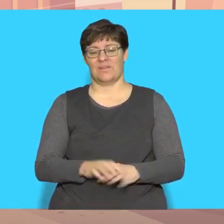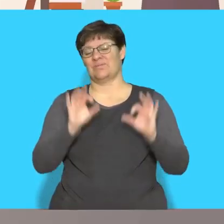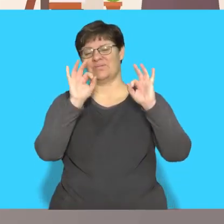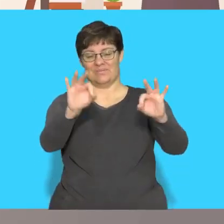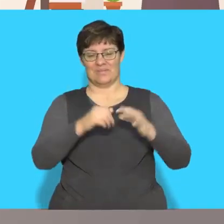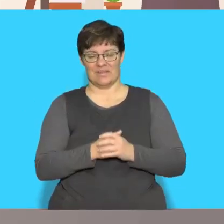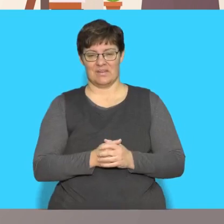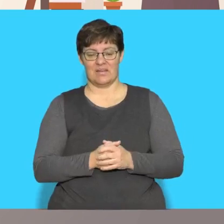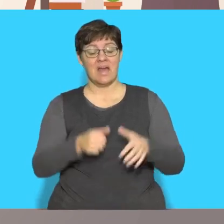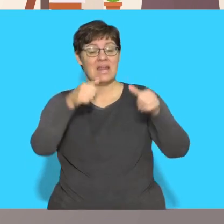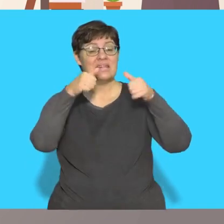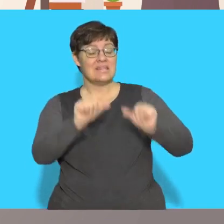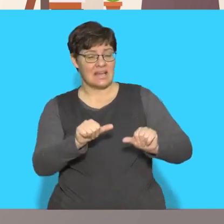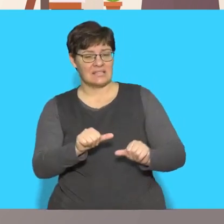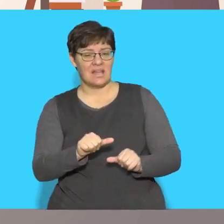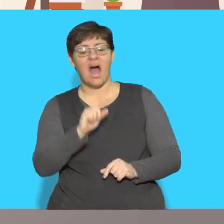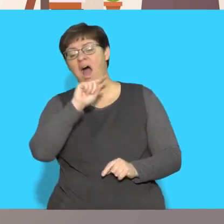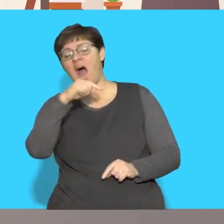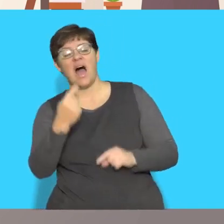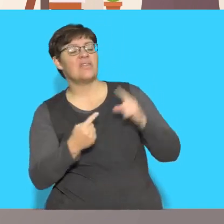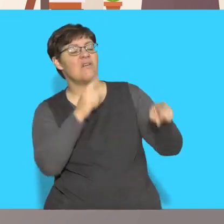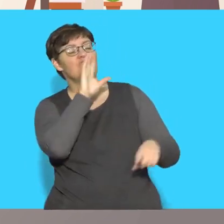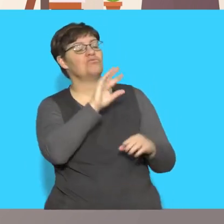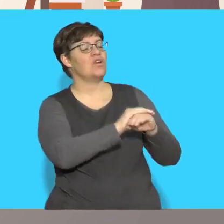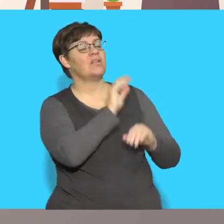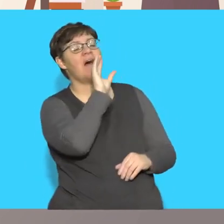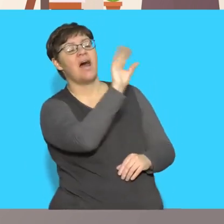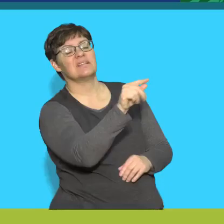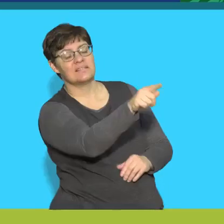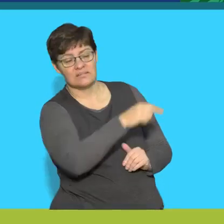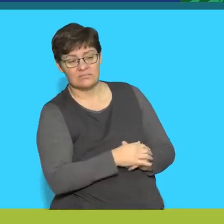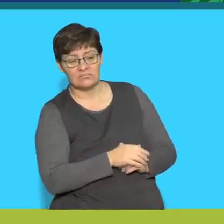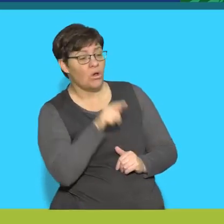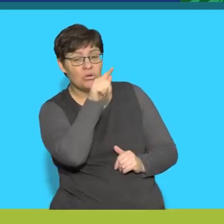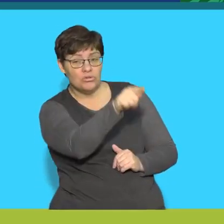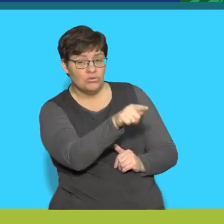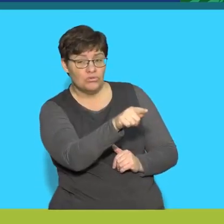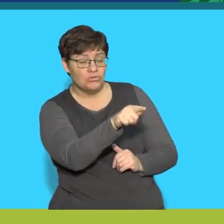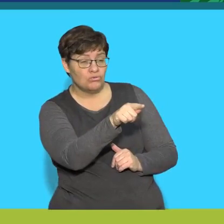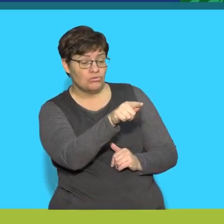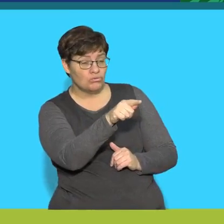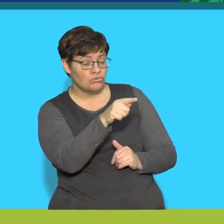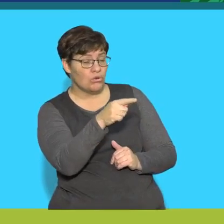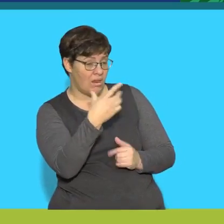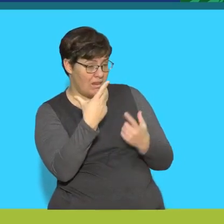Super Super Next ask another friend Say Do you like running?